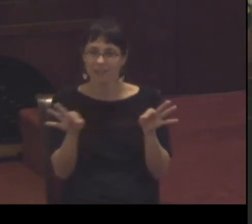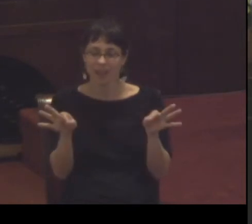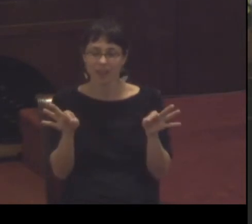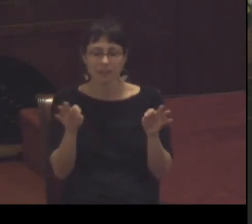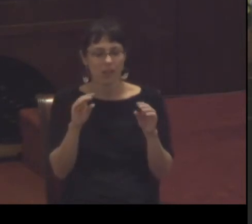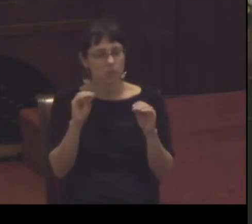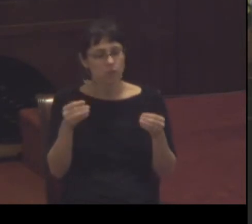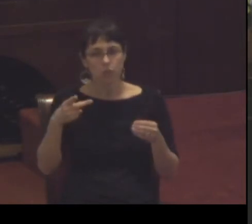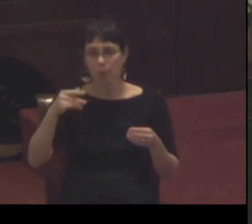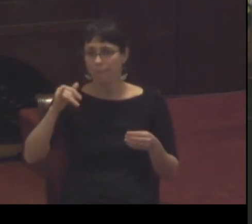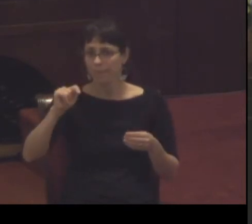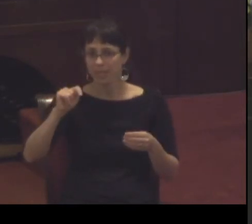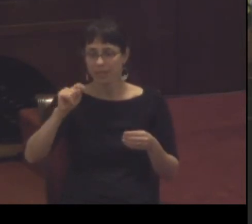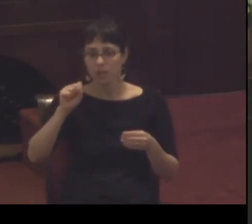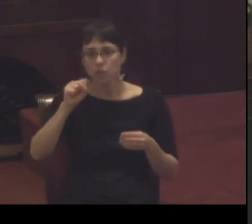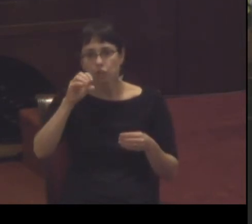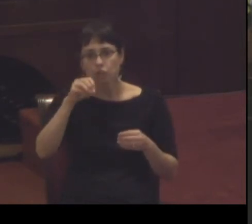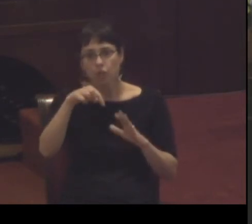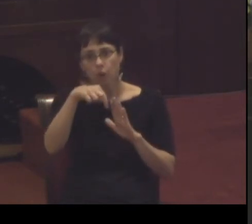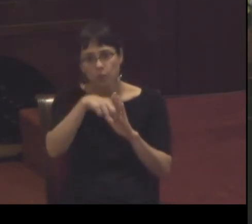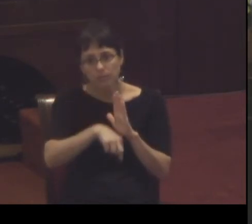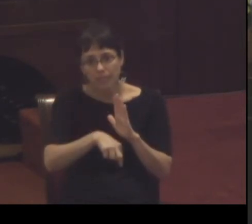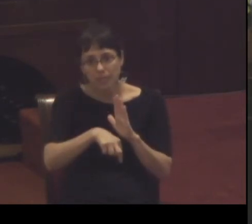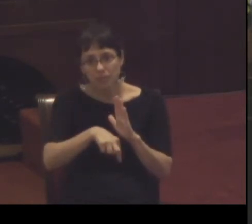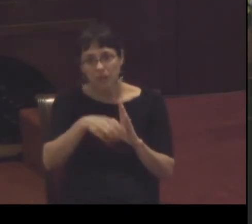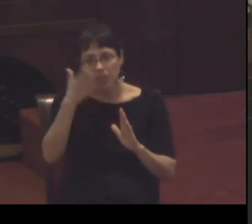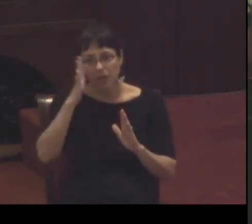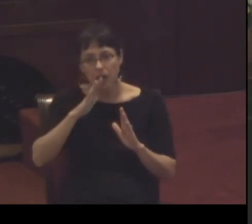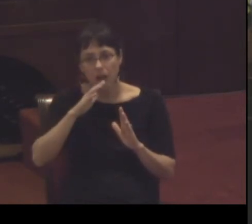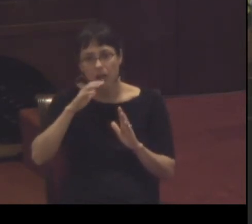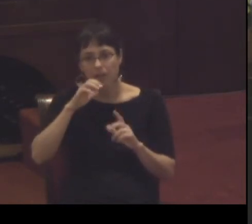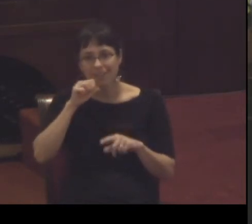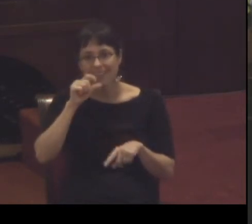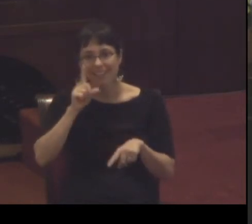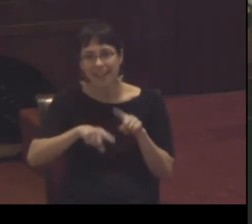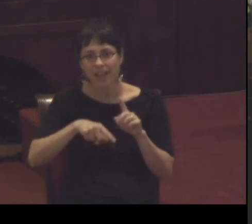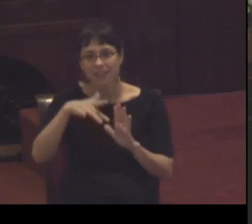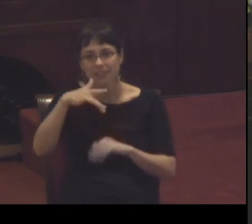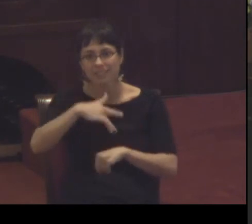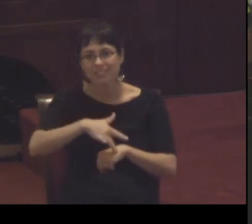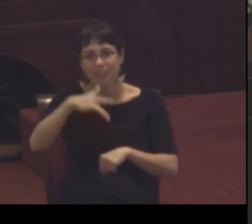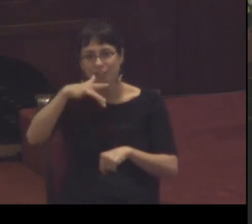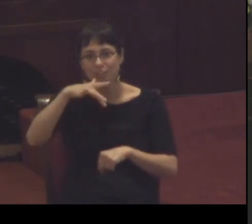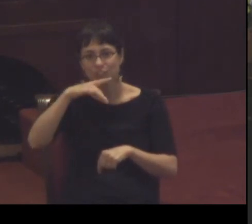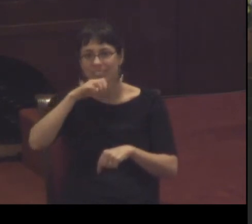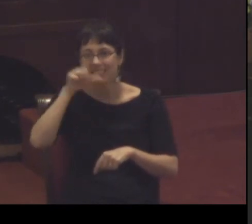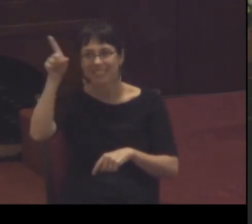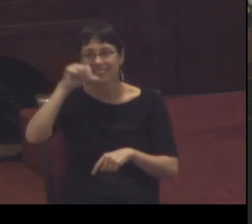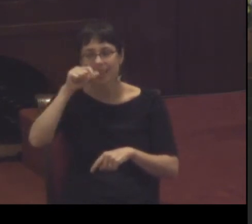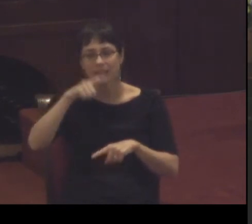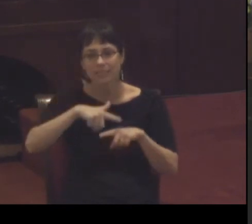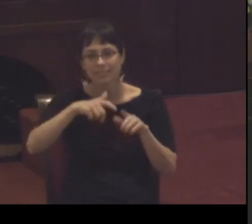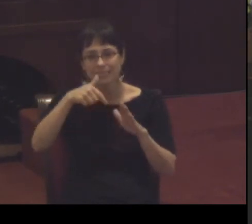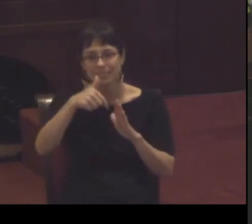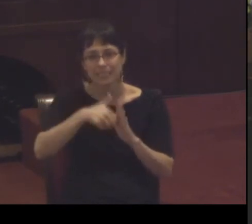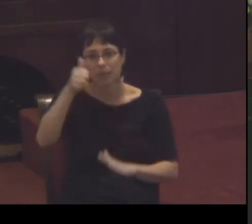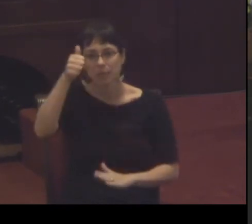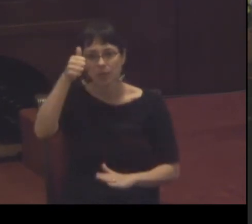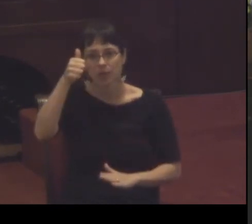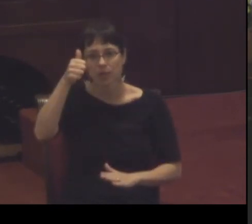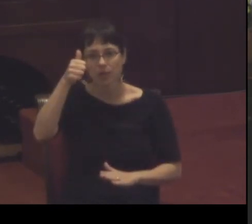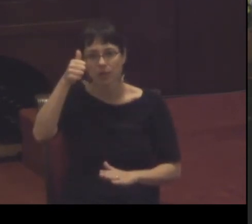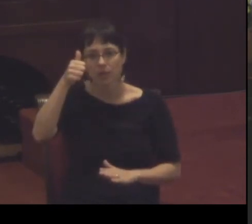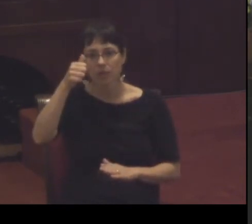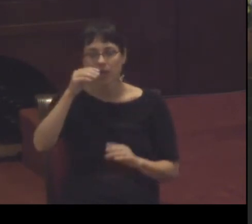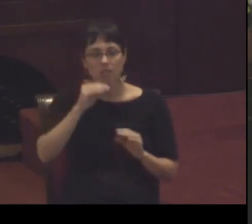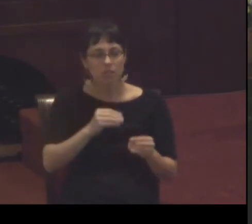so deep that God is not deeper still there is no darkness so profound and thorough that